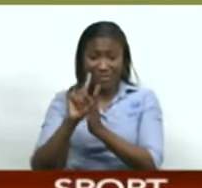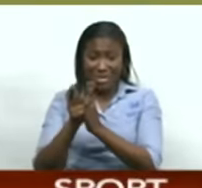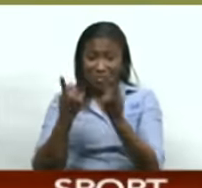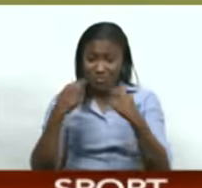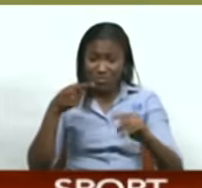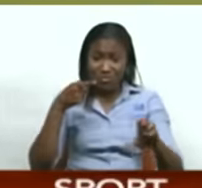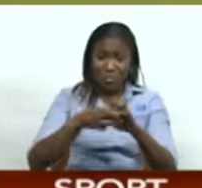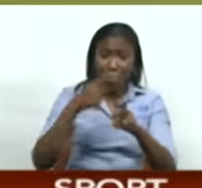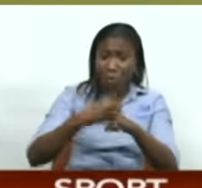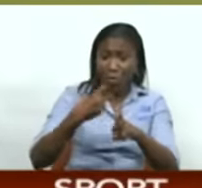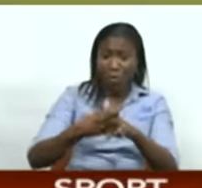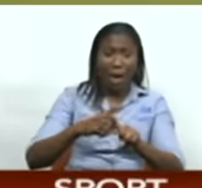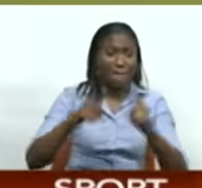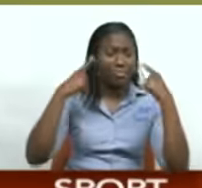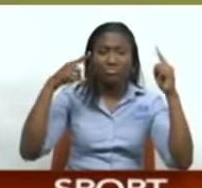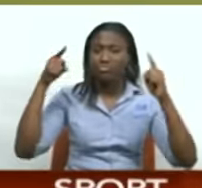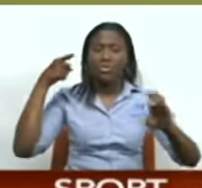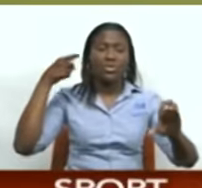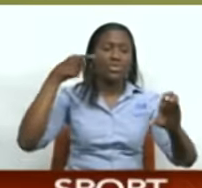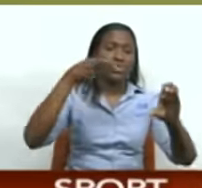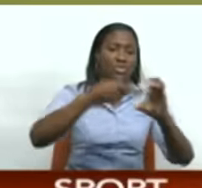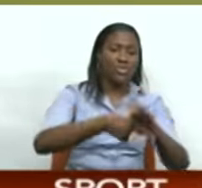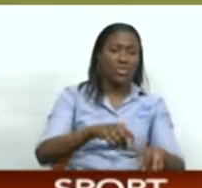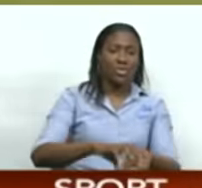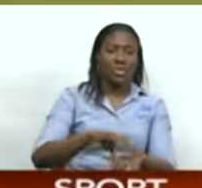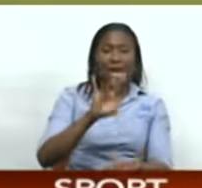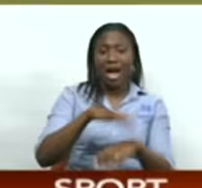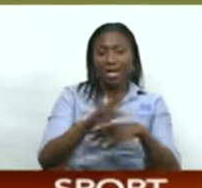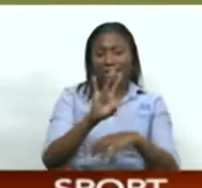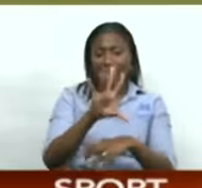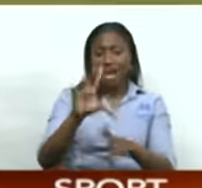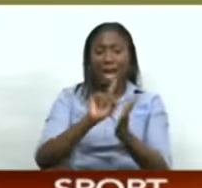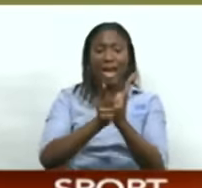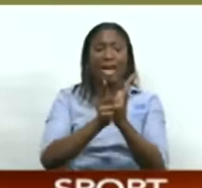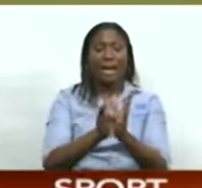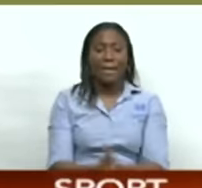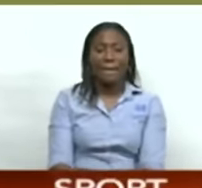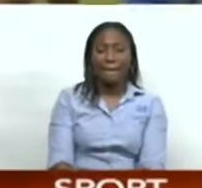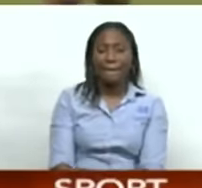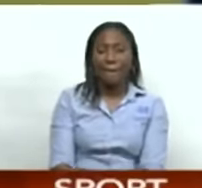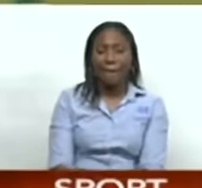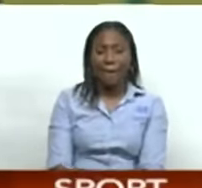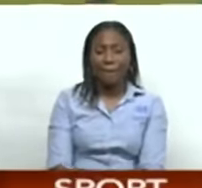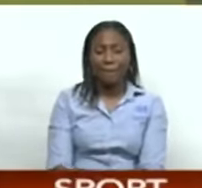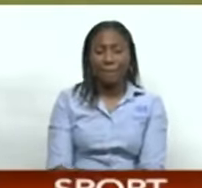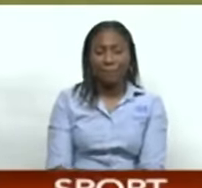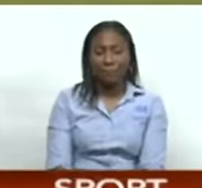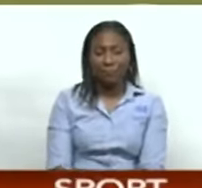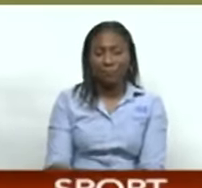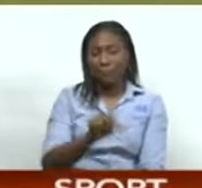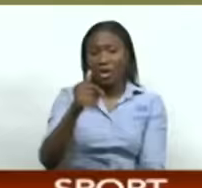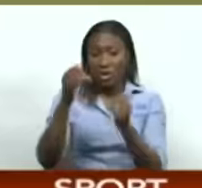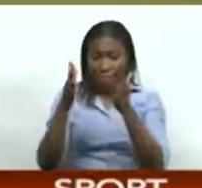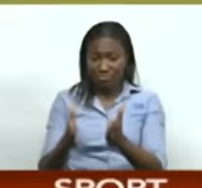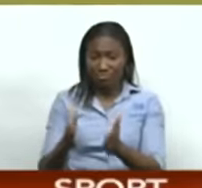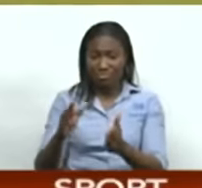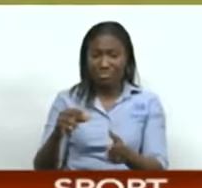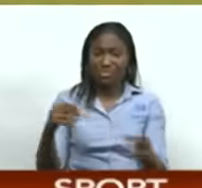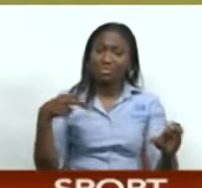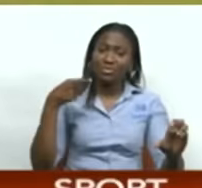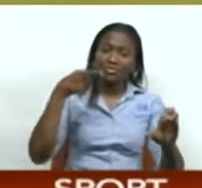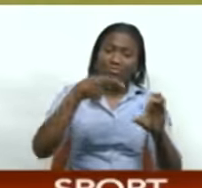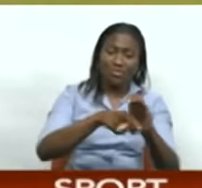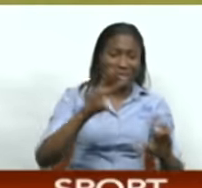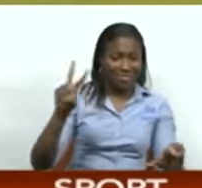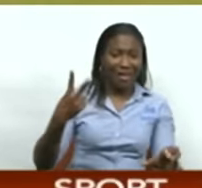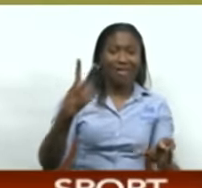Ground. However, they finally got the opener in the 75th minute through Christian Bailey. Jayden Williams made it 2-0 in the 86th minute,